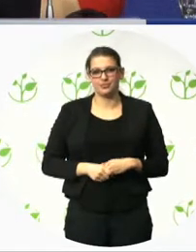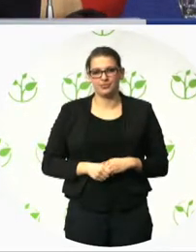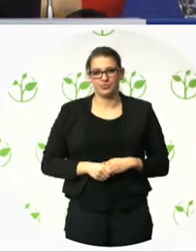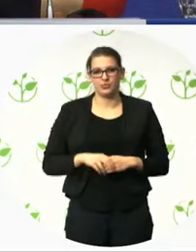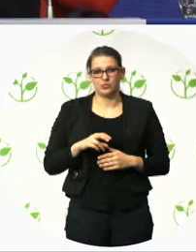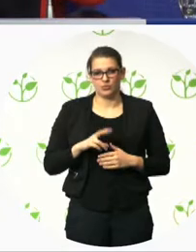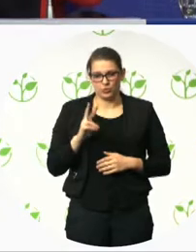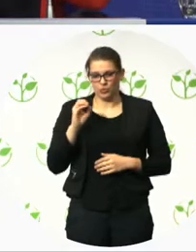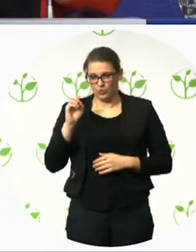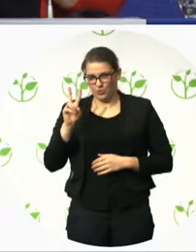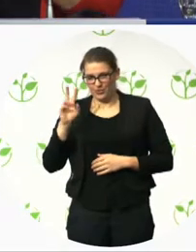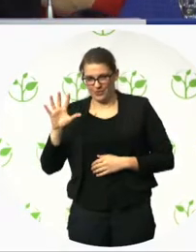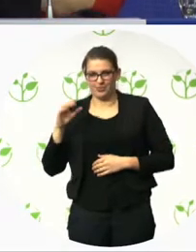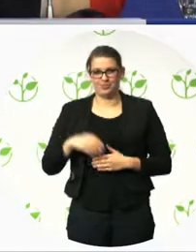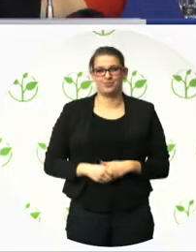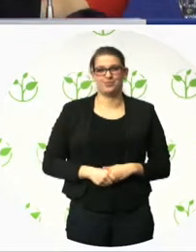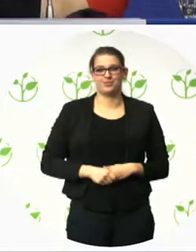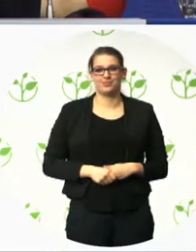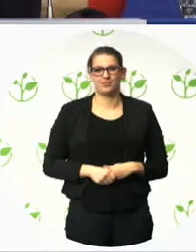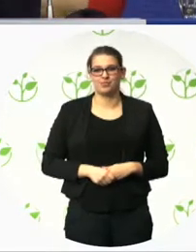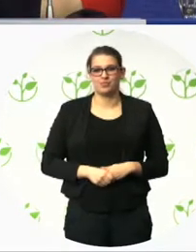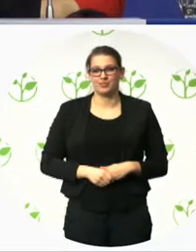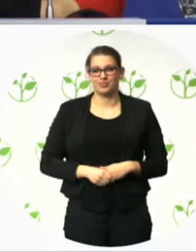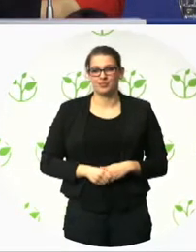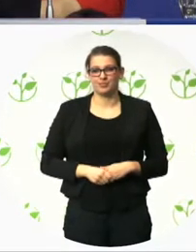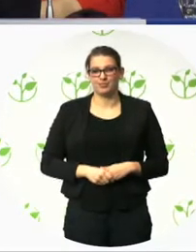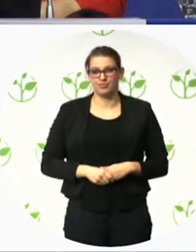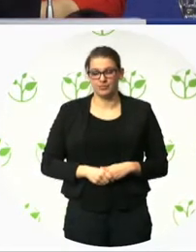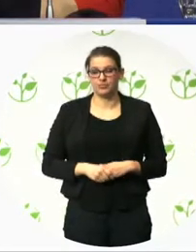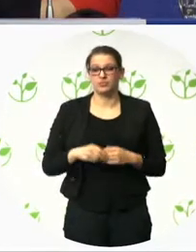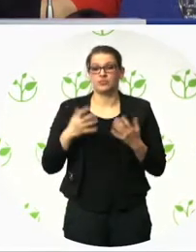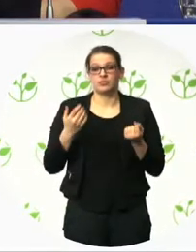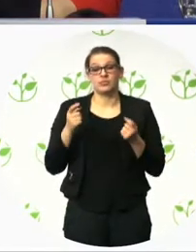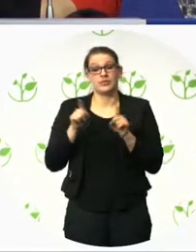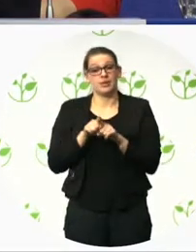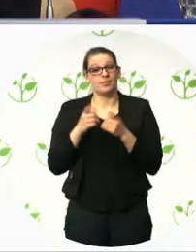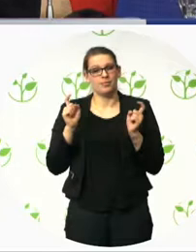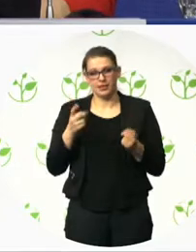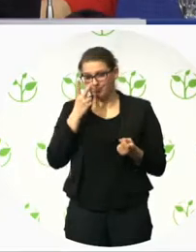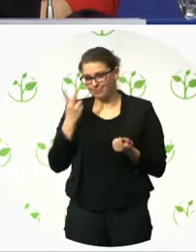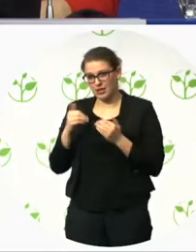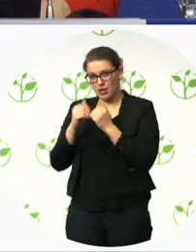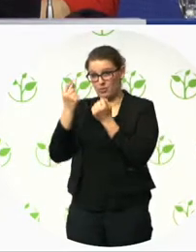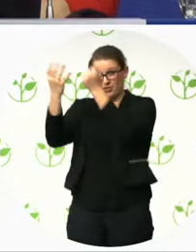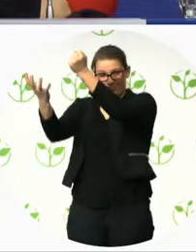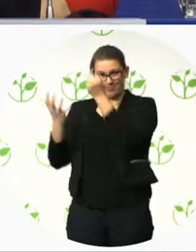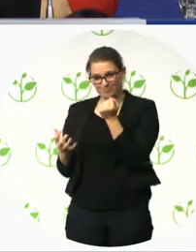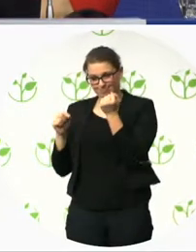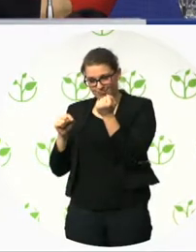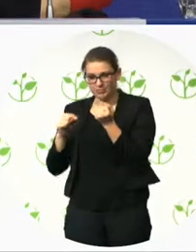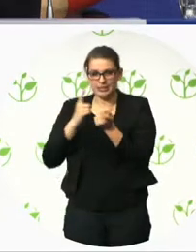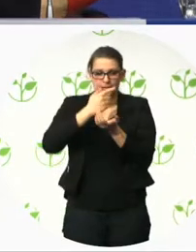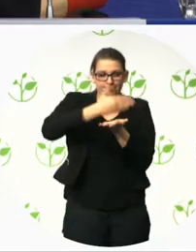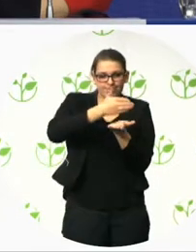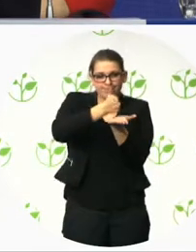because of the working of the organisations and the Council on Disability, we